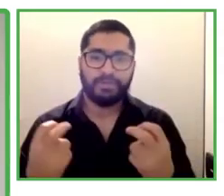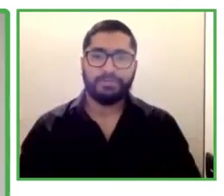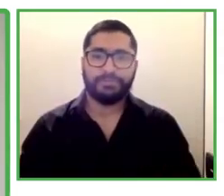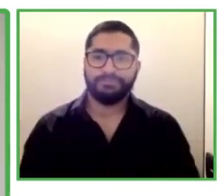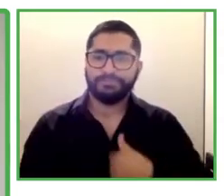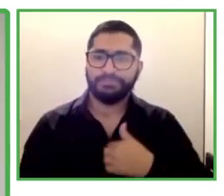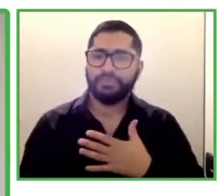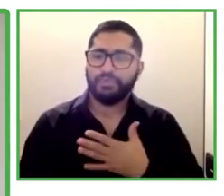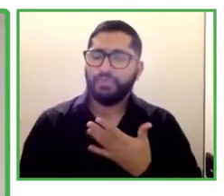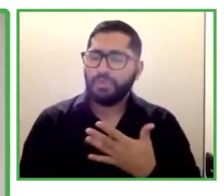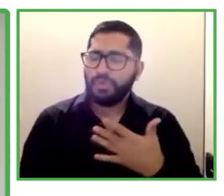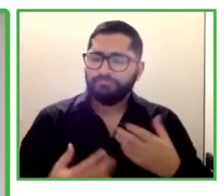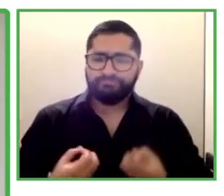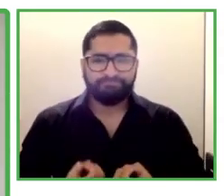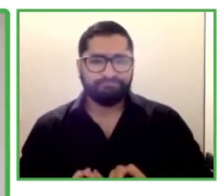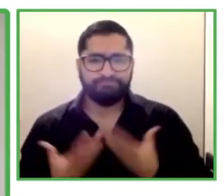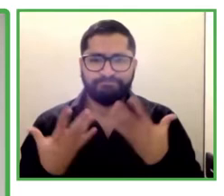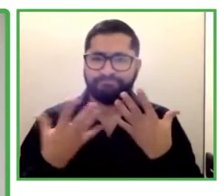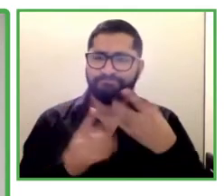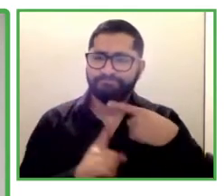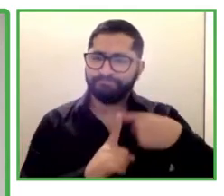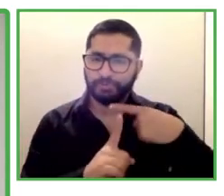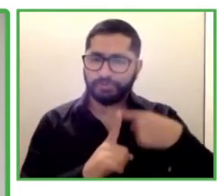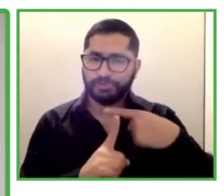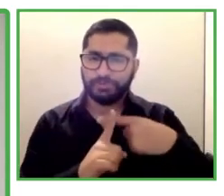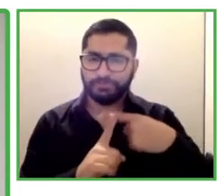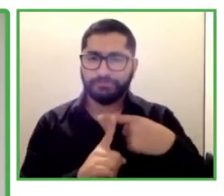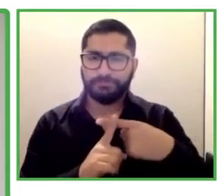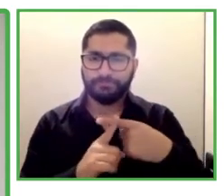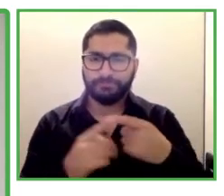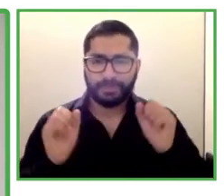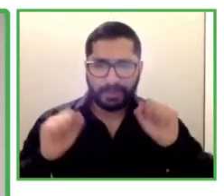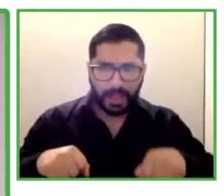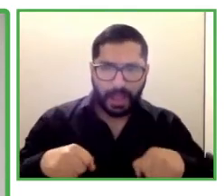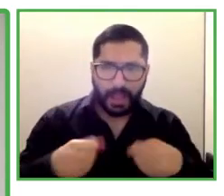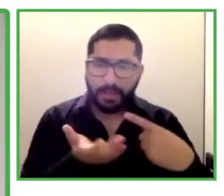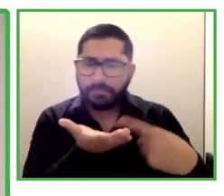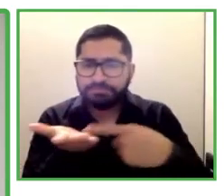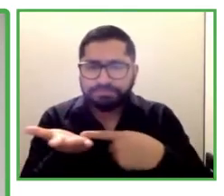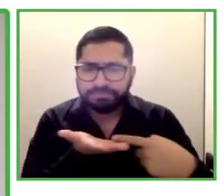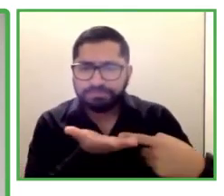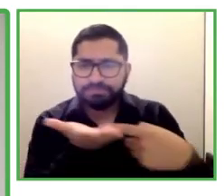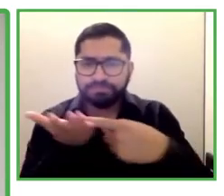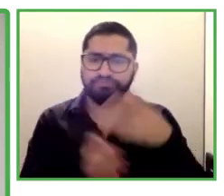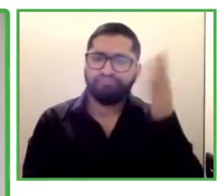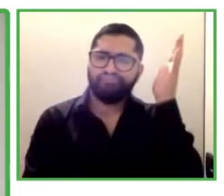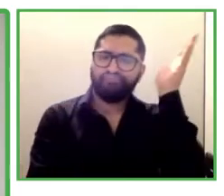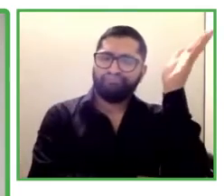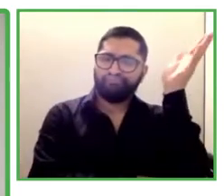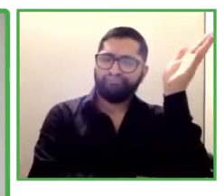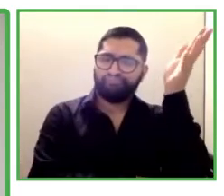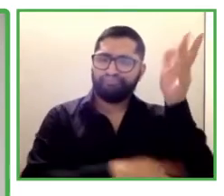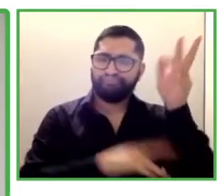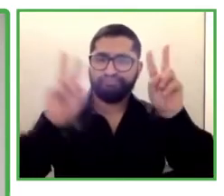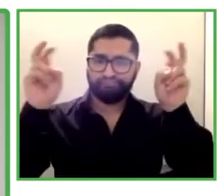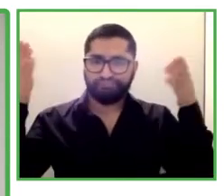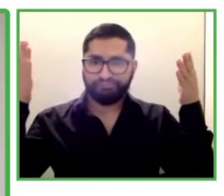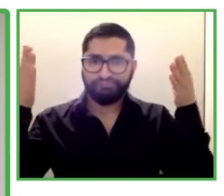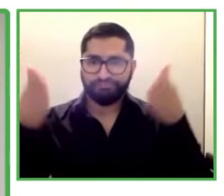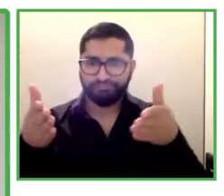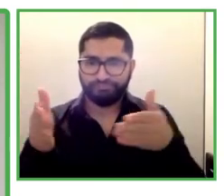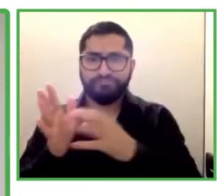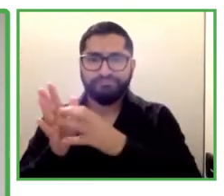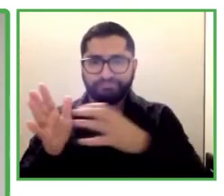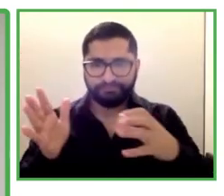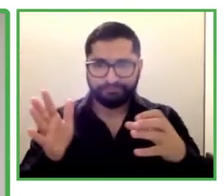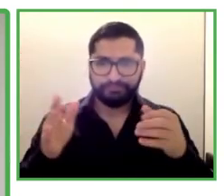Fundacion Descoubreme since four years now. For those who cannot see me, I am a white male in the mid-40s.